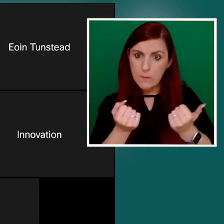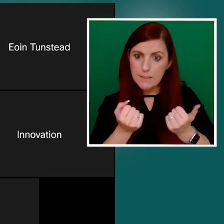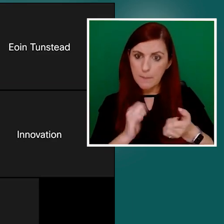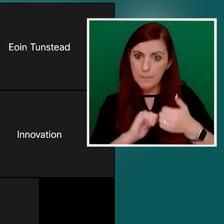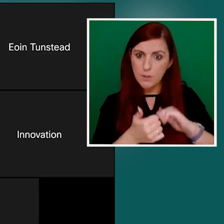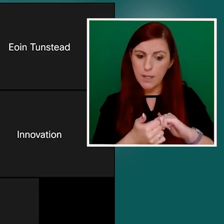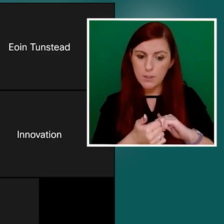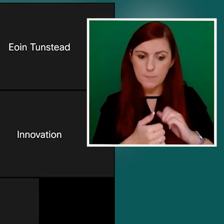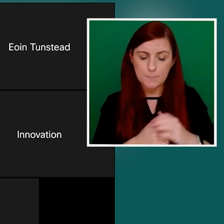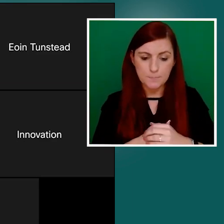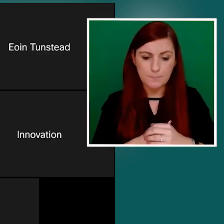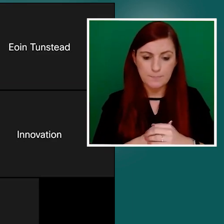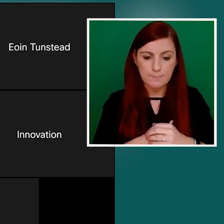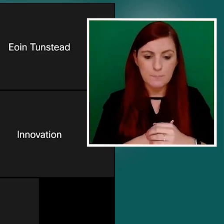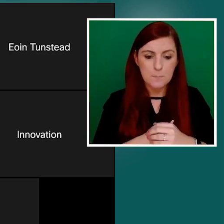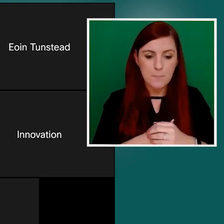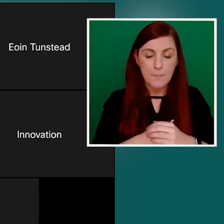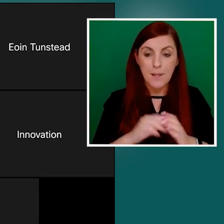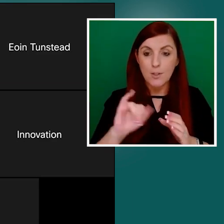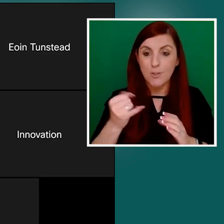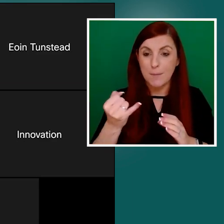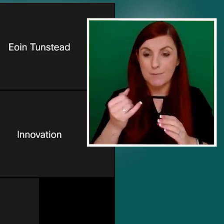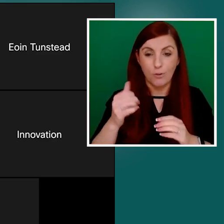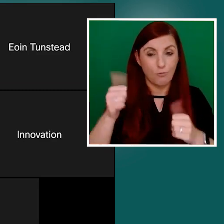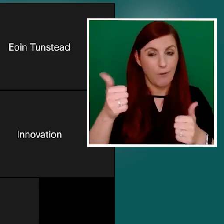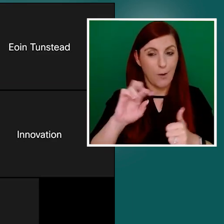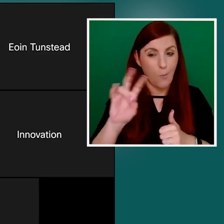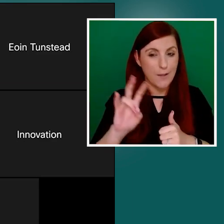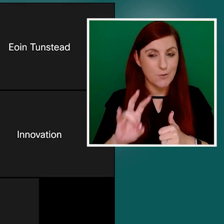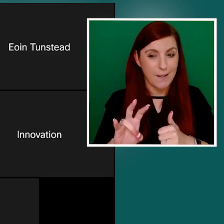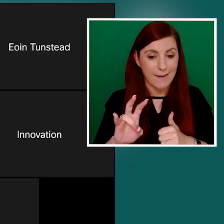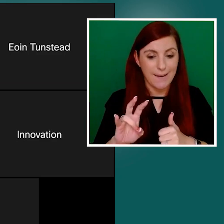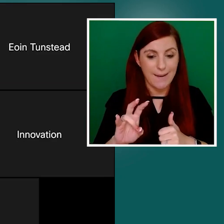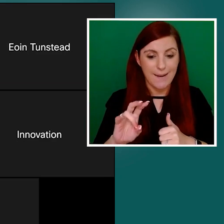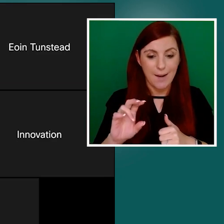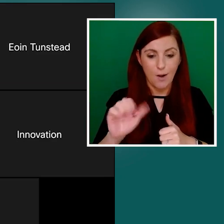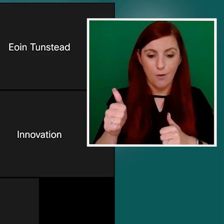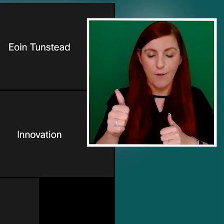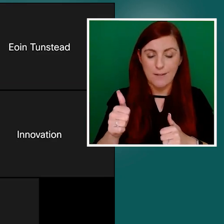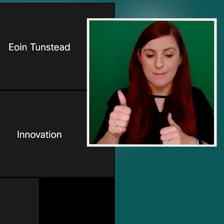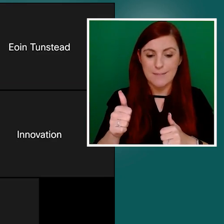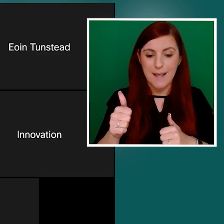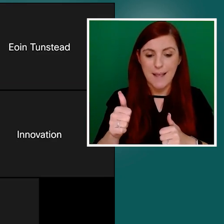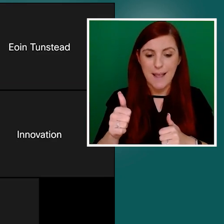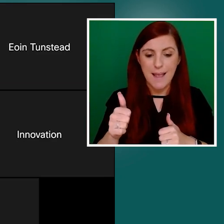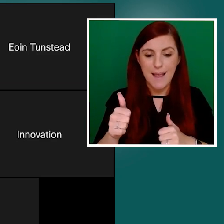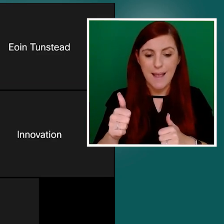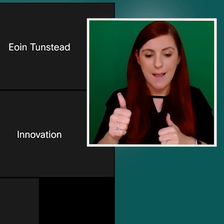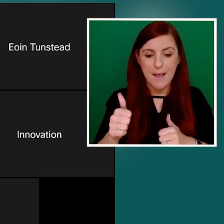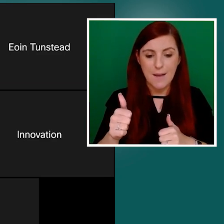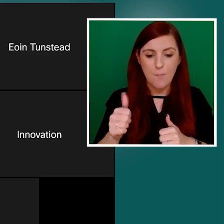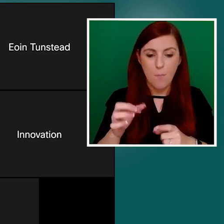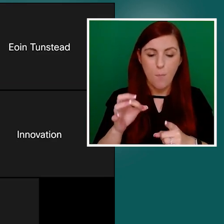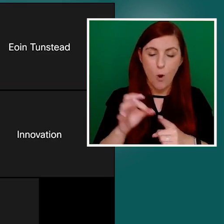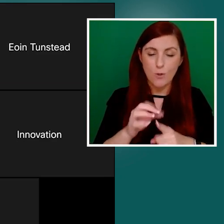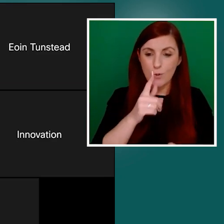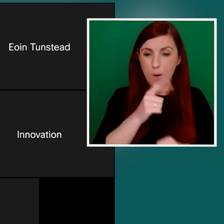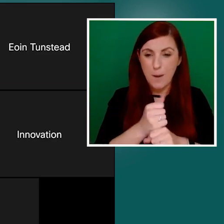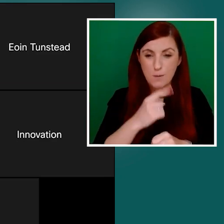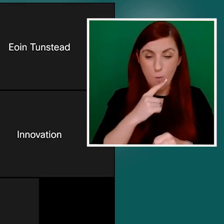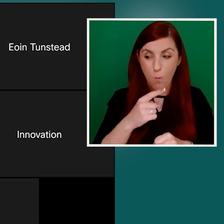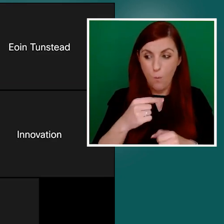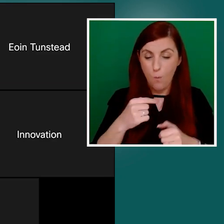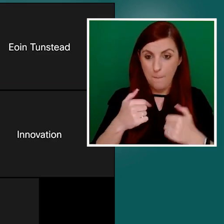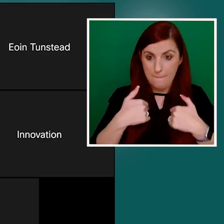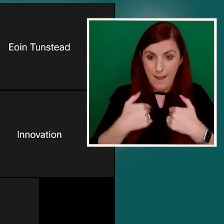A great question, a great question, to elaborate on, Brian. Thank you. The anecdote that I shared about